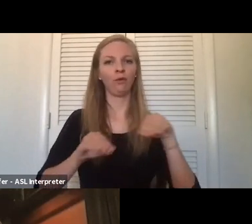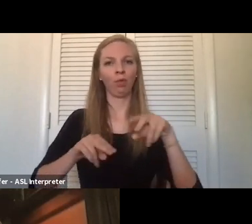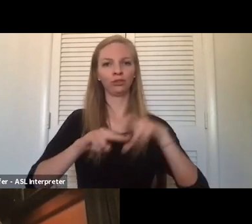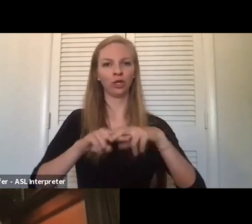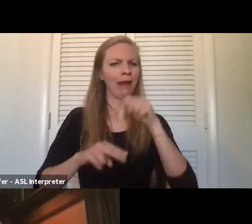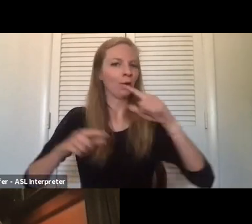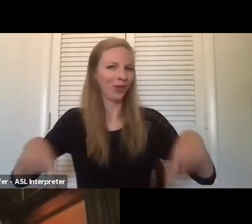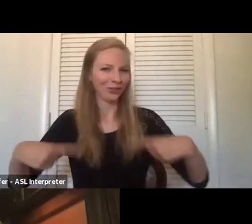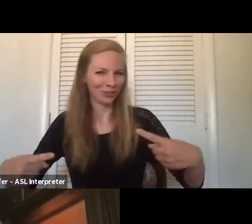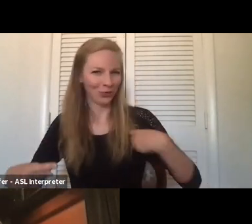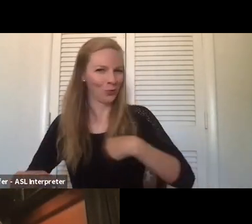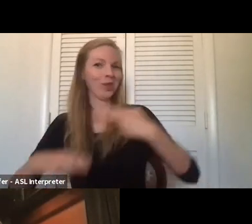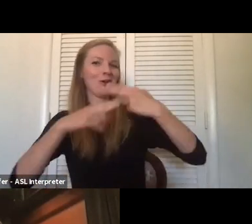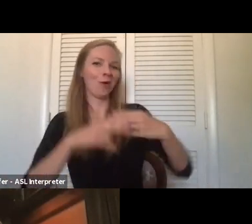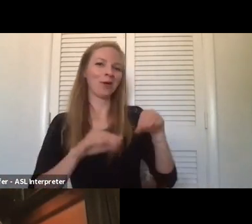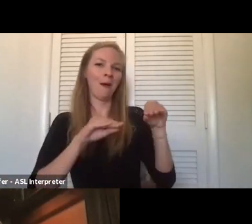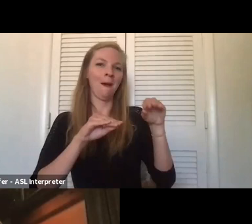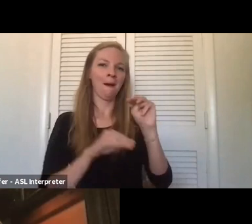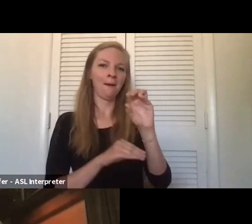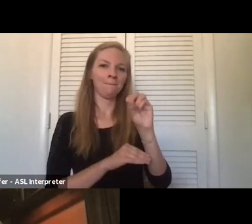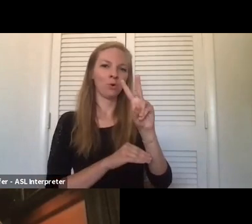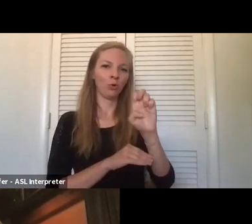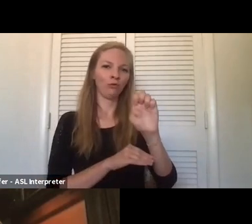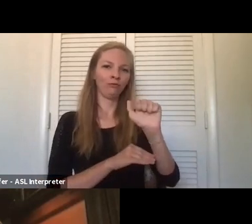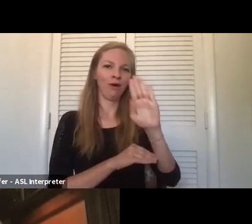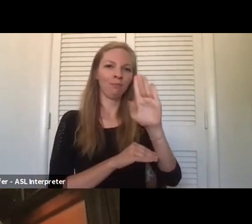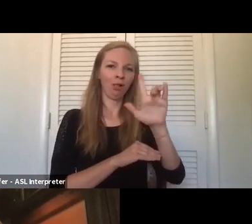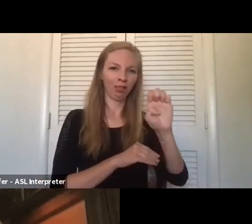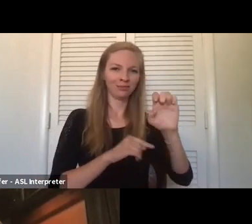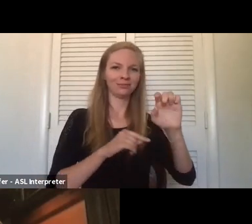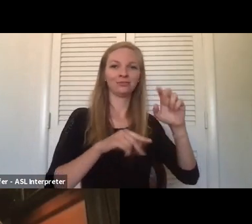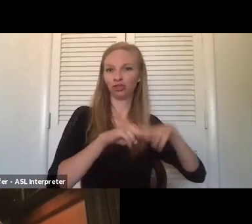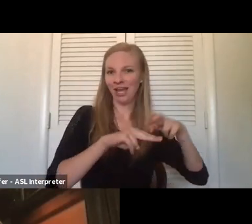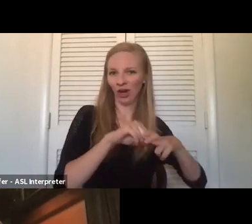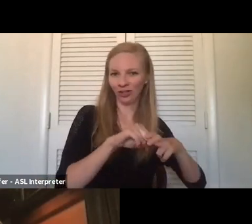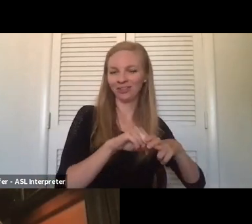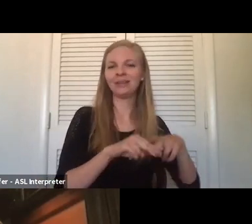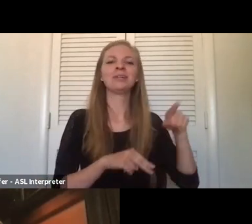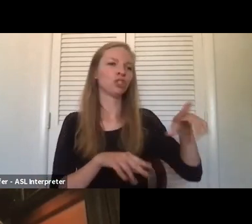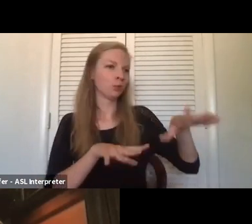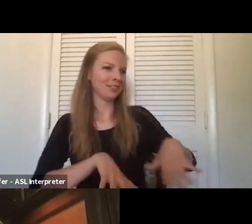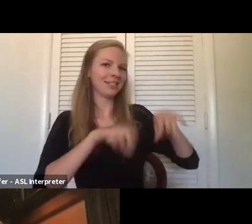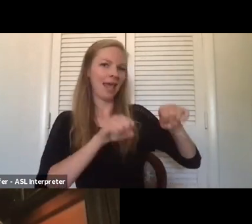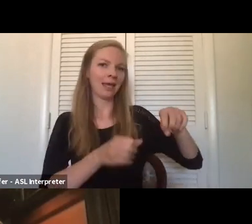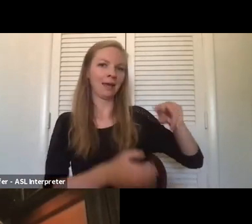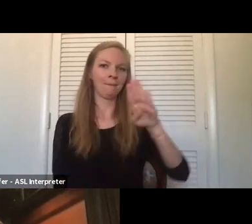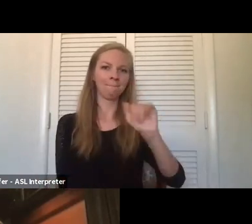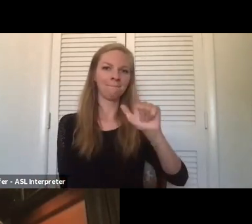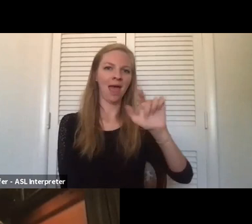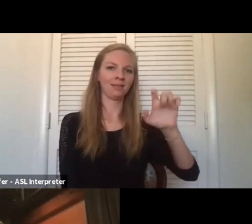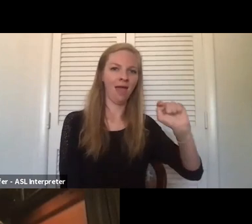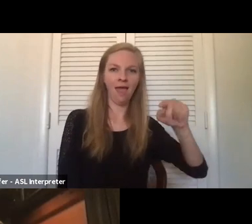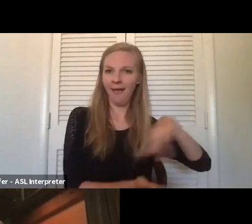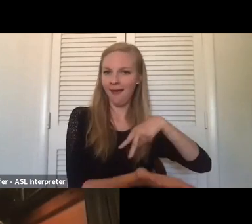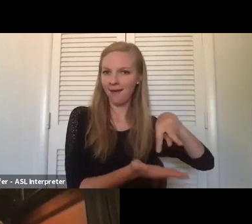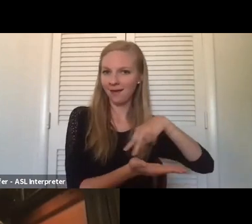movable chair. Um, and she was taking ballet at Maryland ballet. Um, and